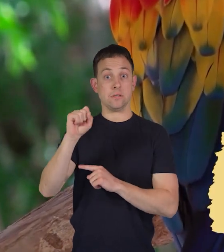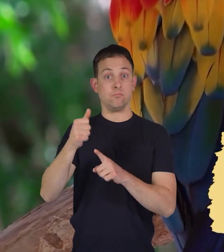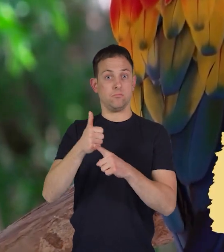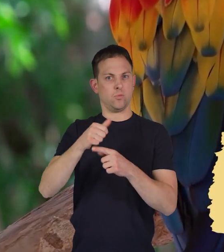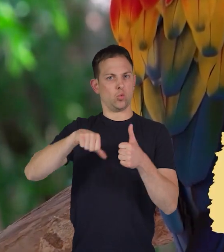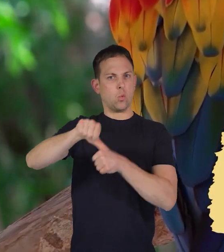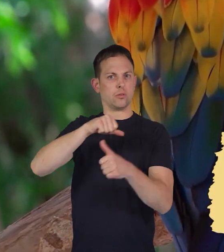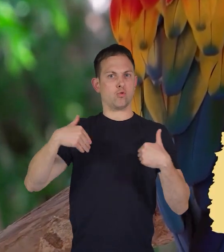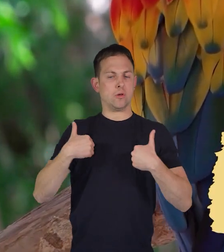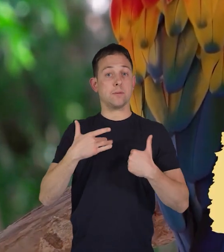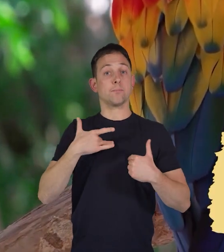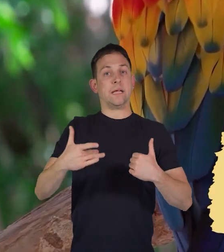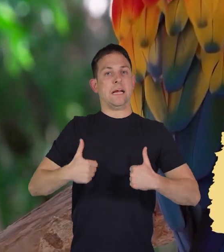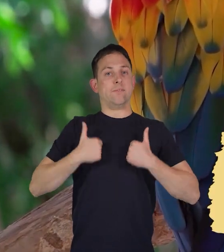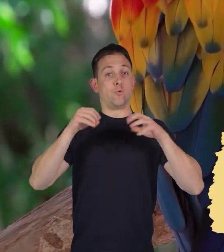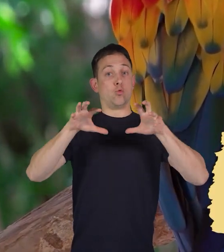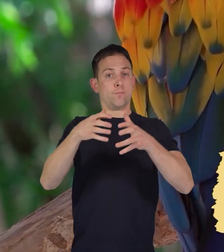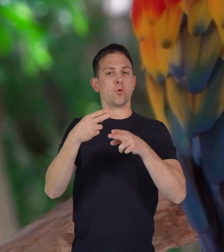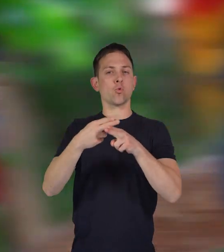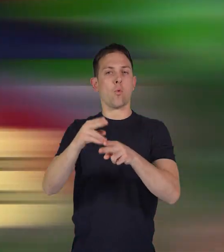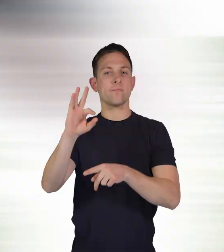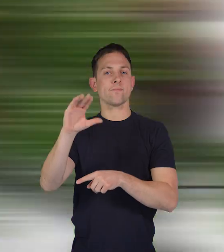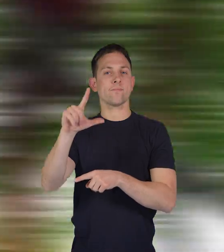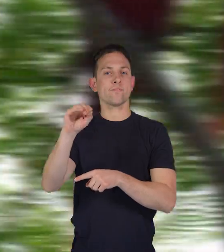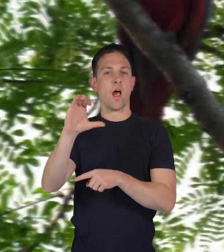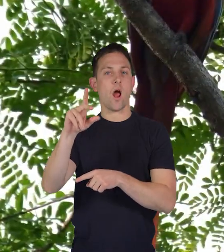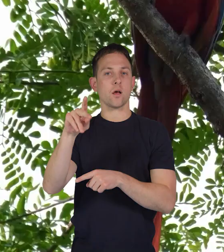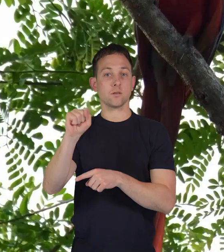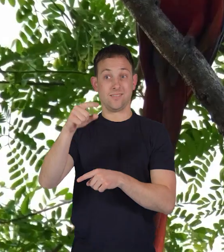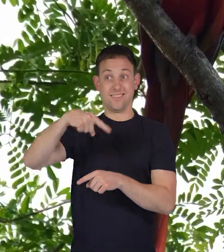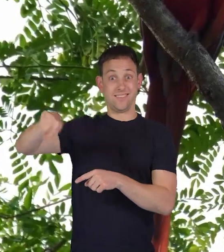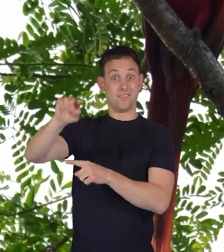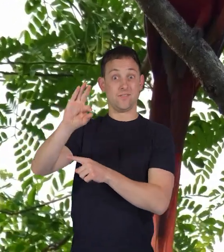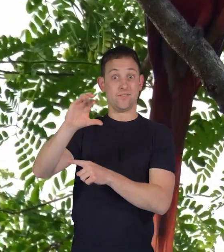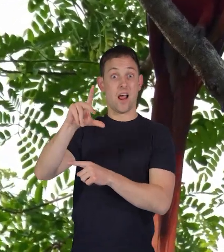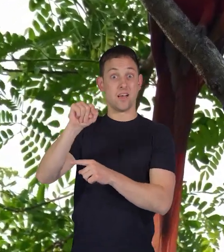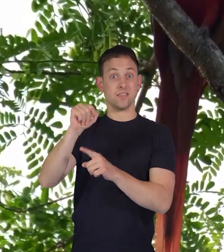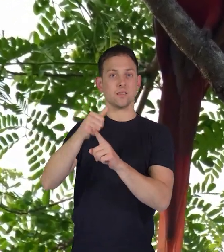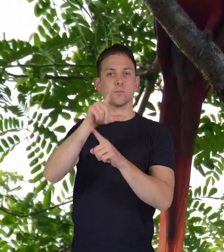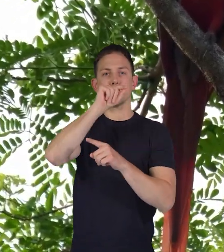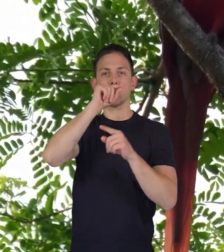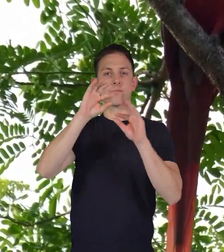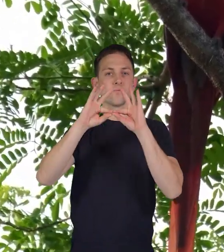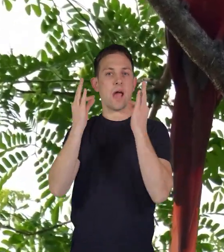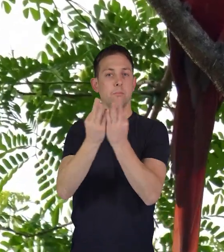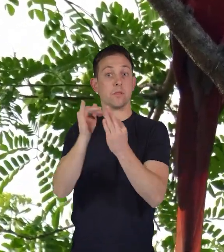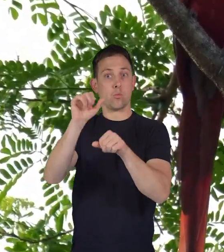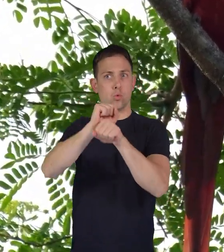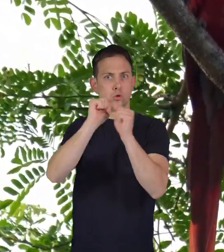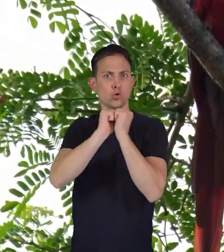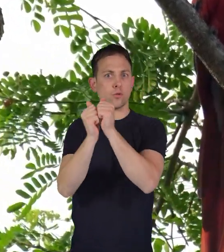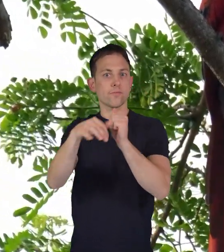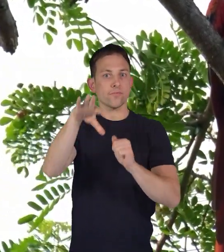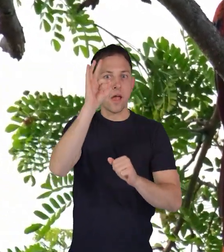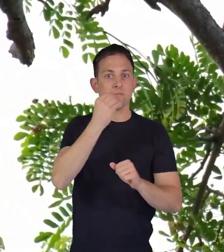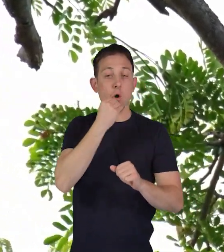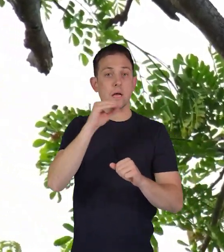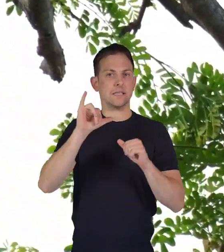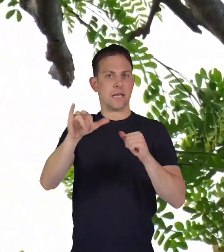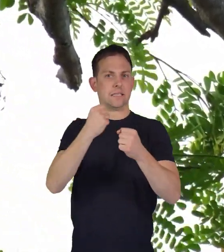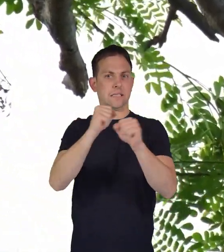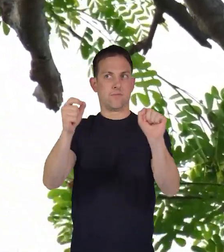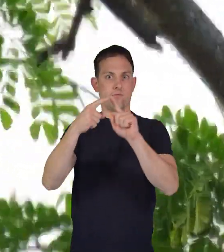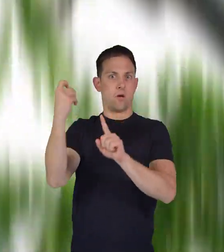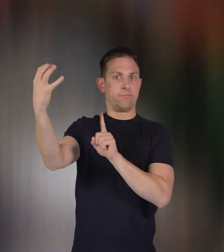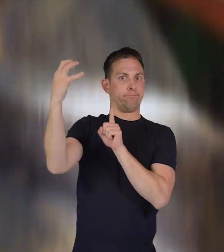creatures and often live in groups called flocks. These flocks are bird families that work together to find food and stay safe